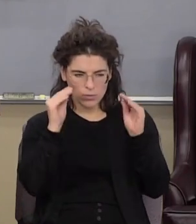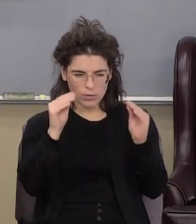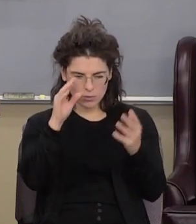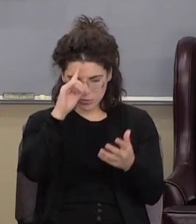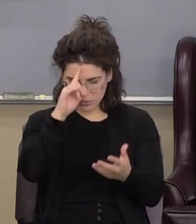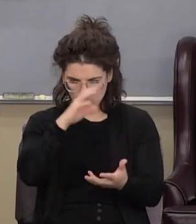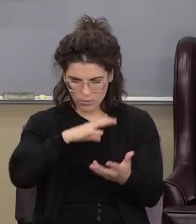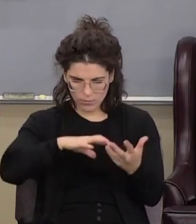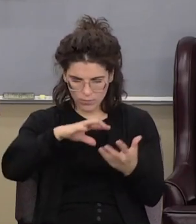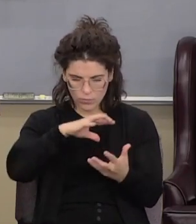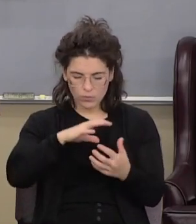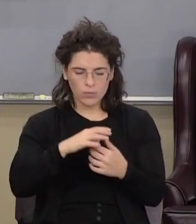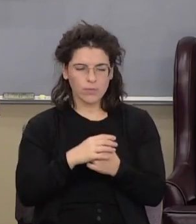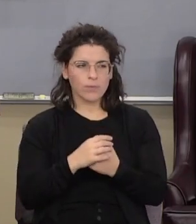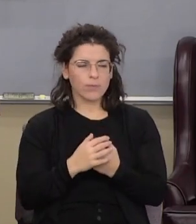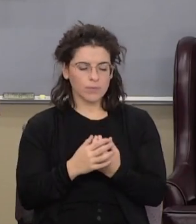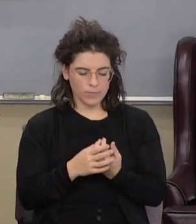confusion